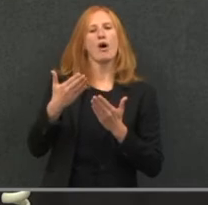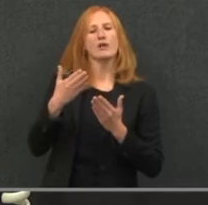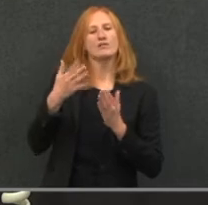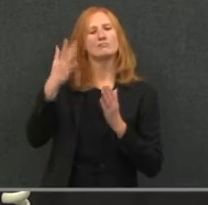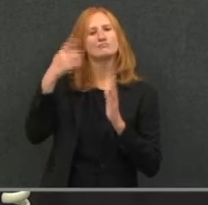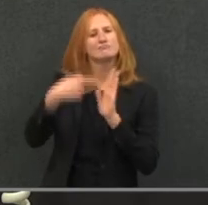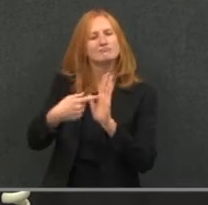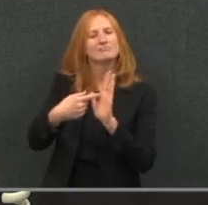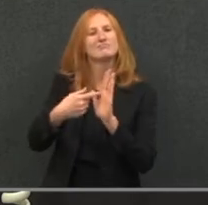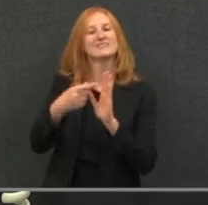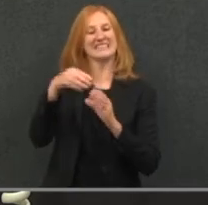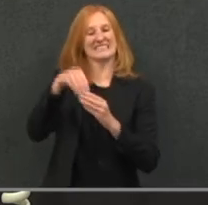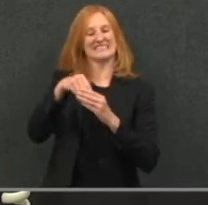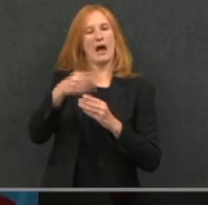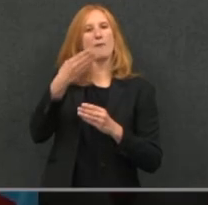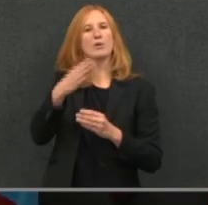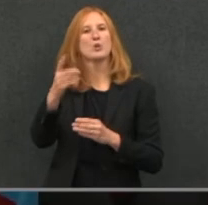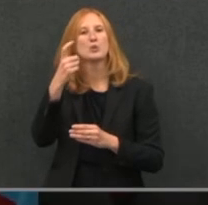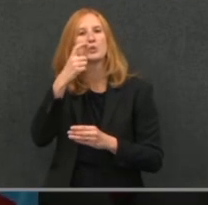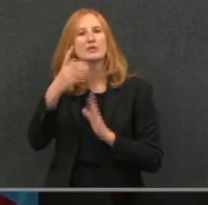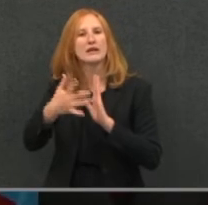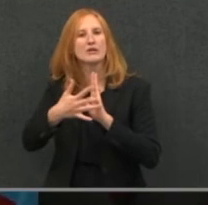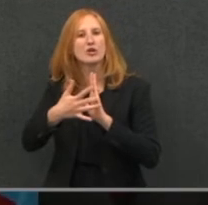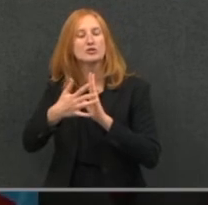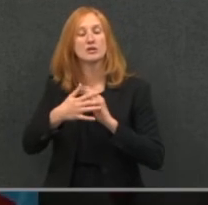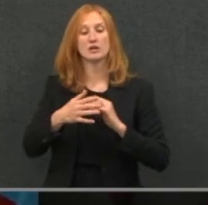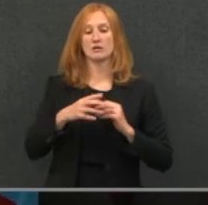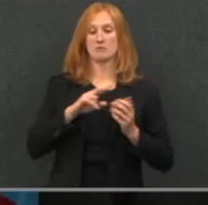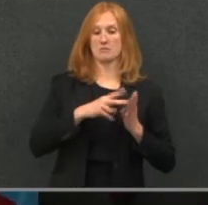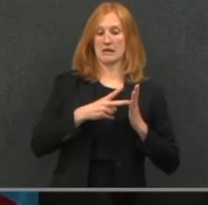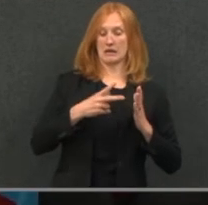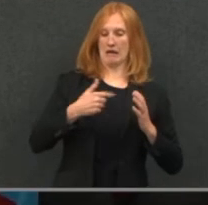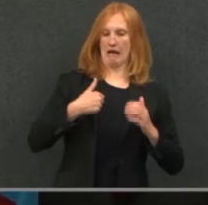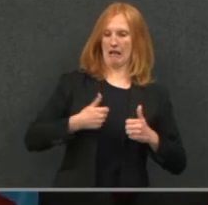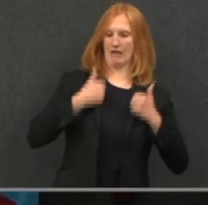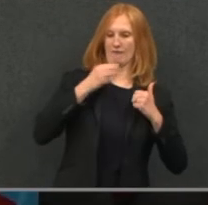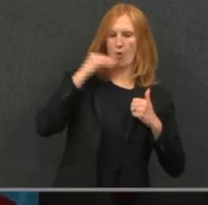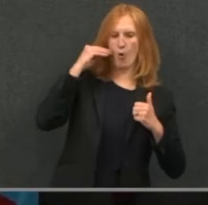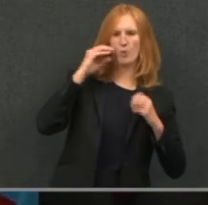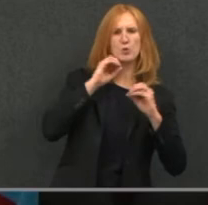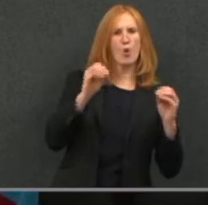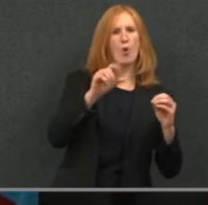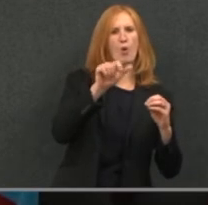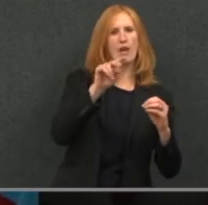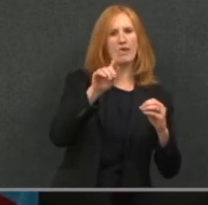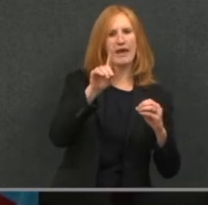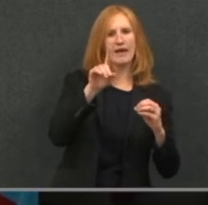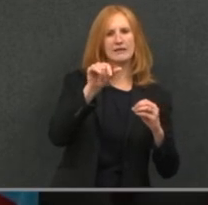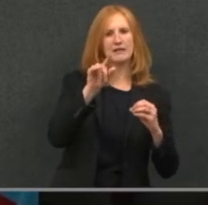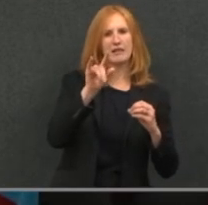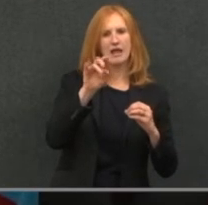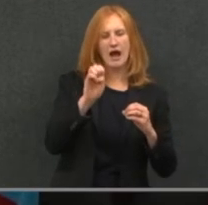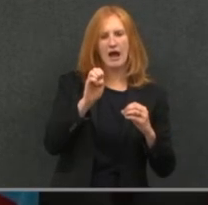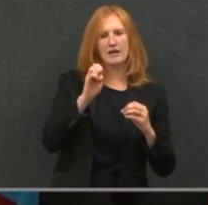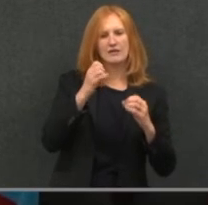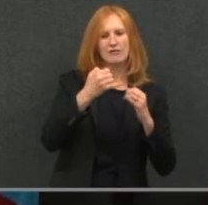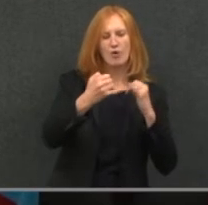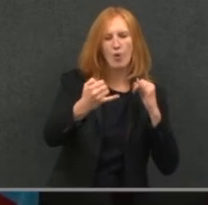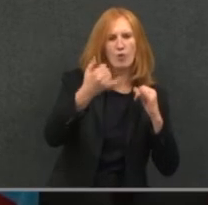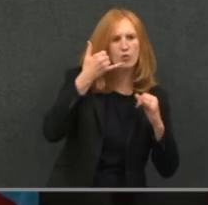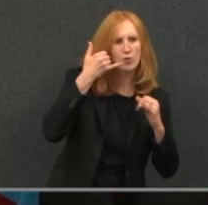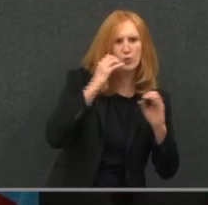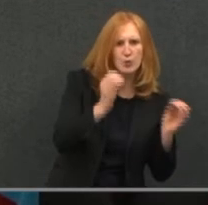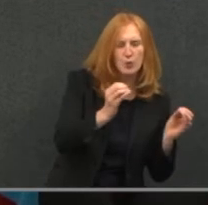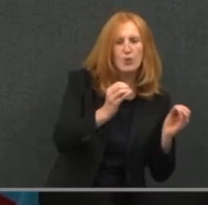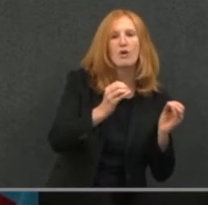So, if someone does not have a landline telephone, they can utilize the benefits of this device